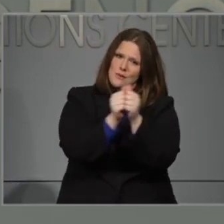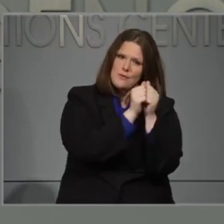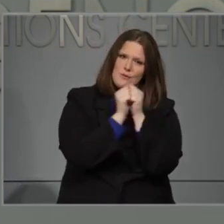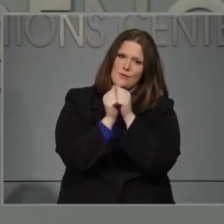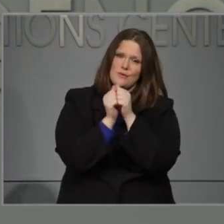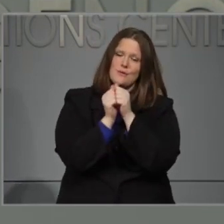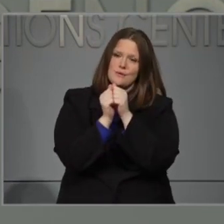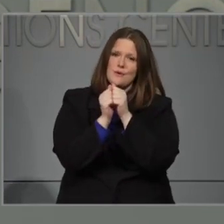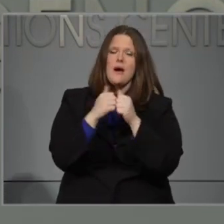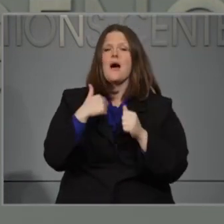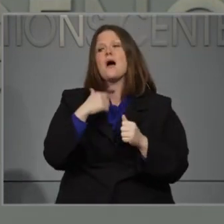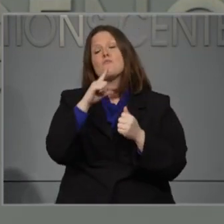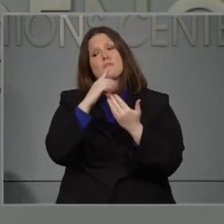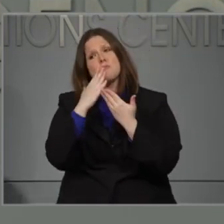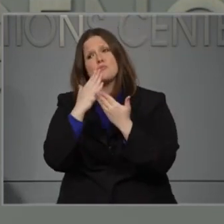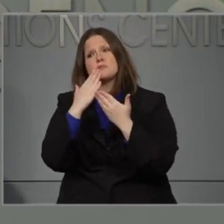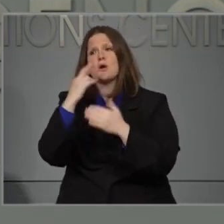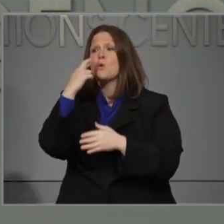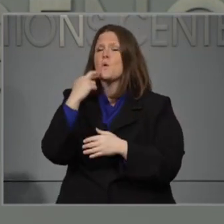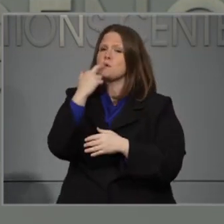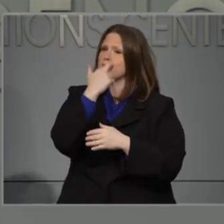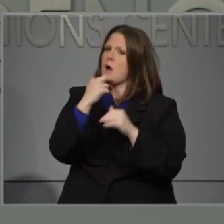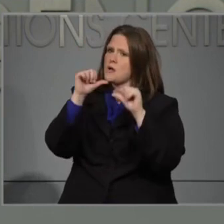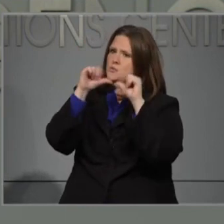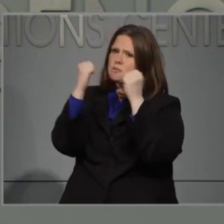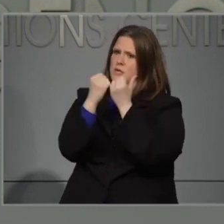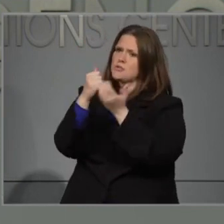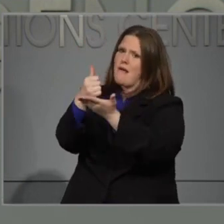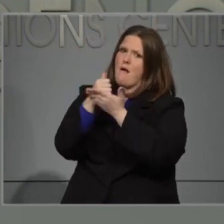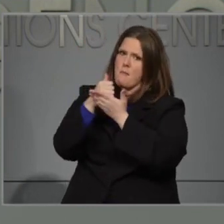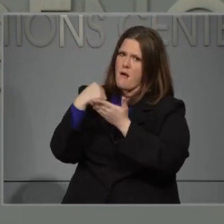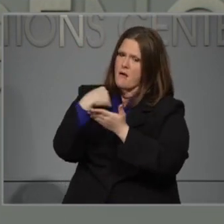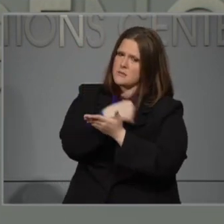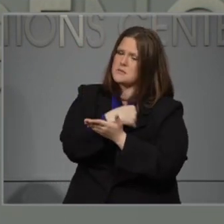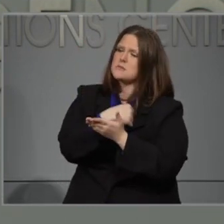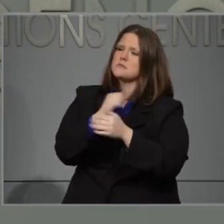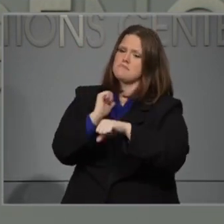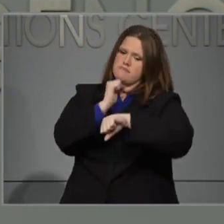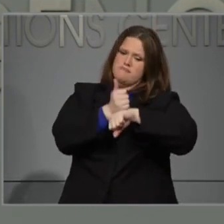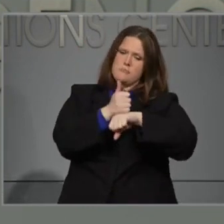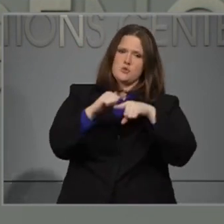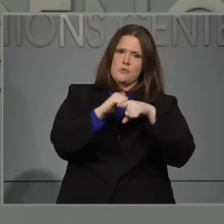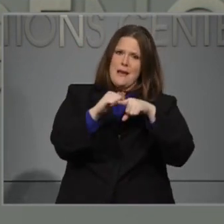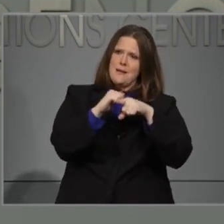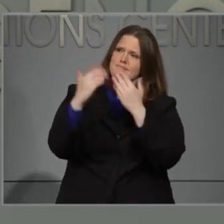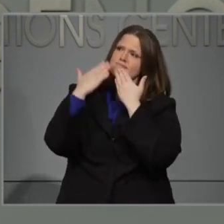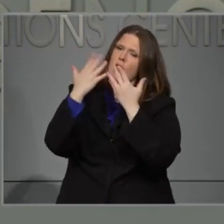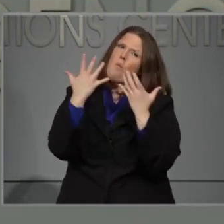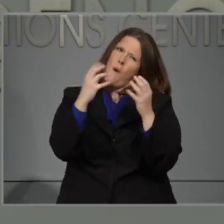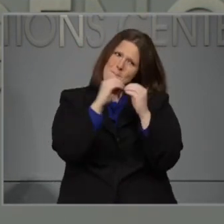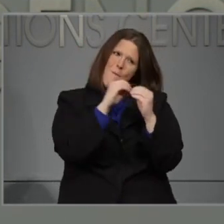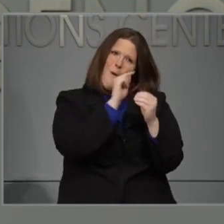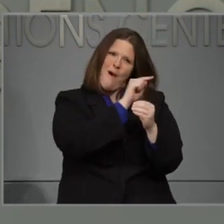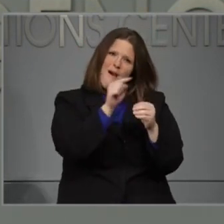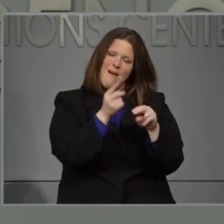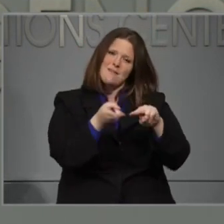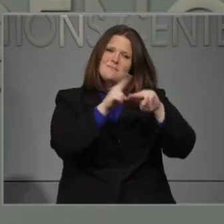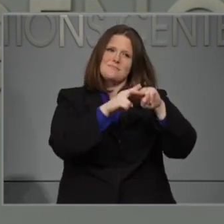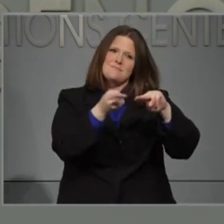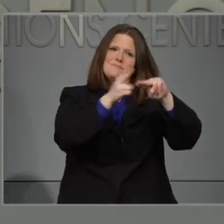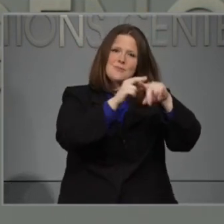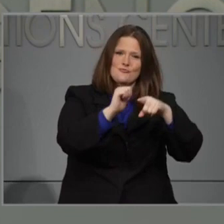we can. I'm appreciative of Restaurant Association for participating in that training. I'd like to see many more do that and then see our